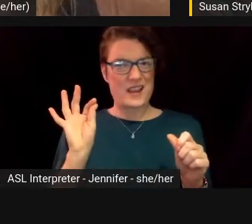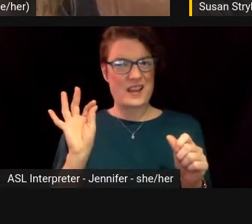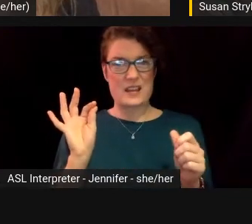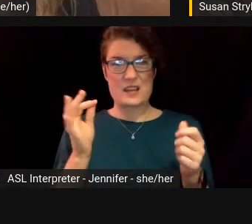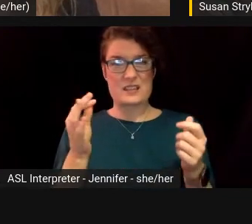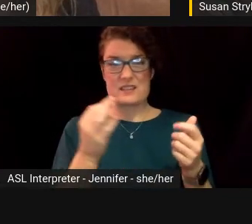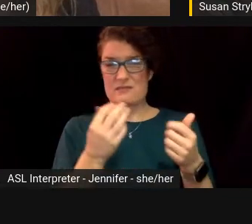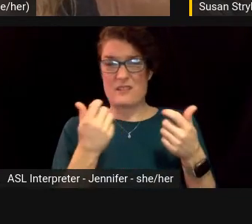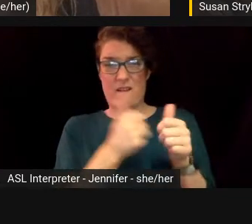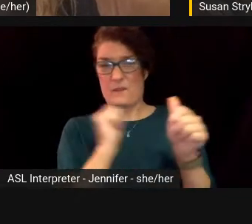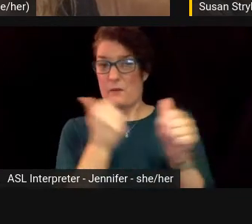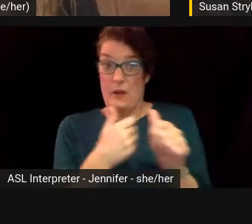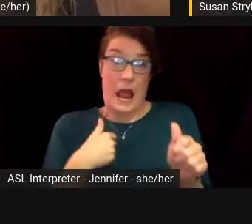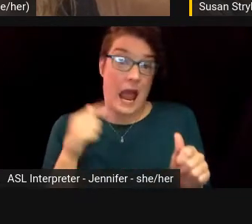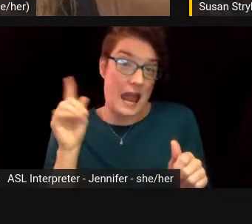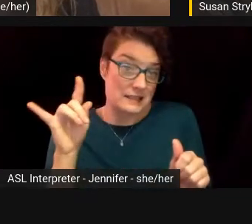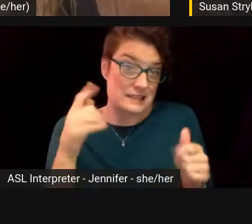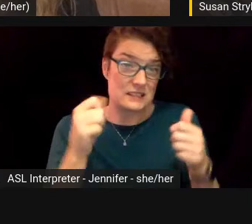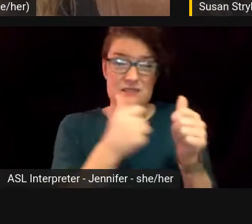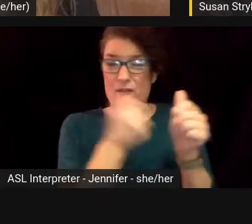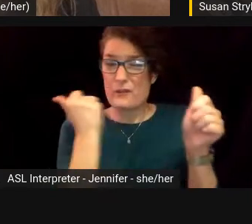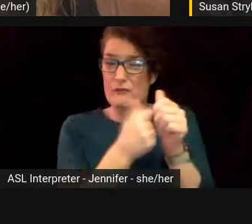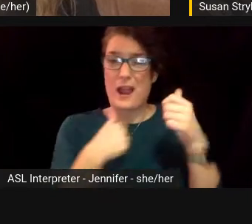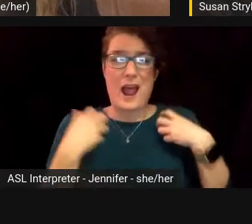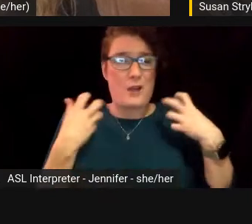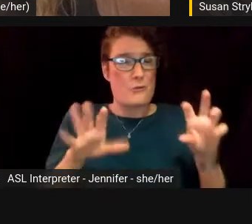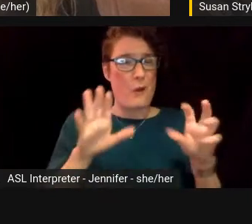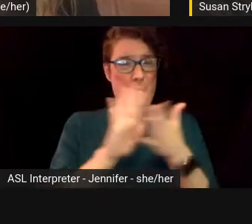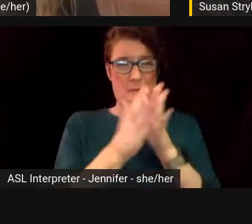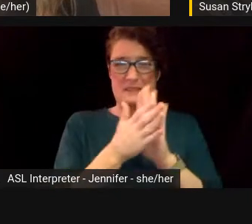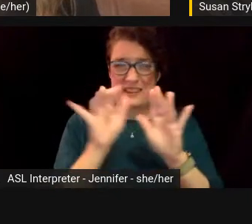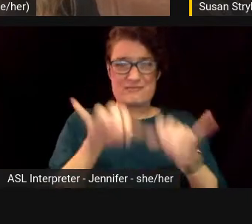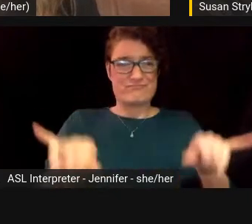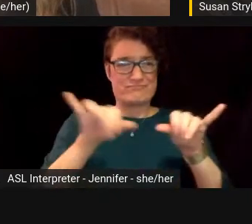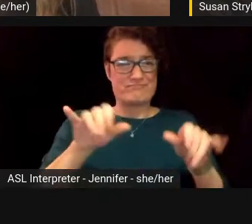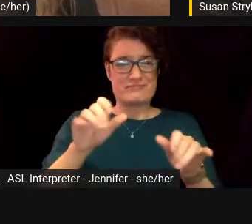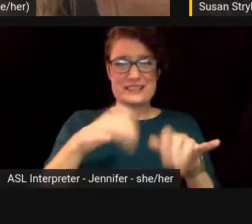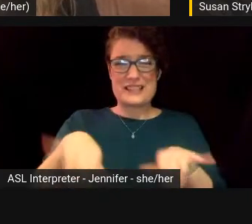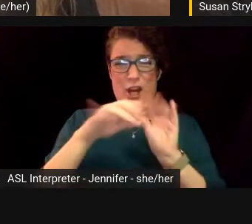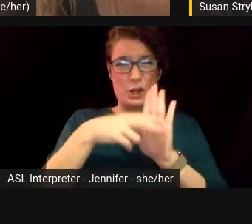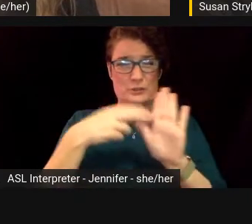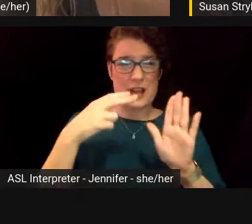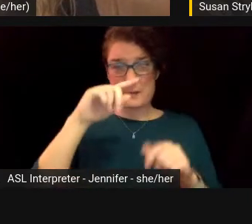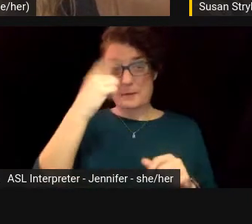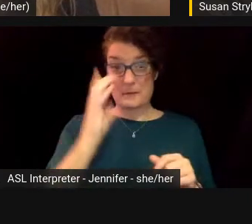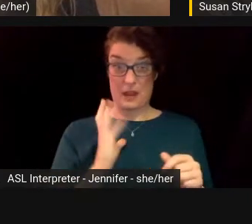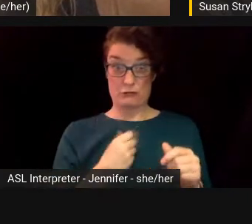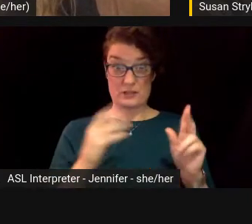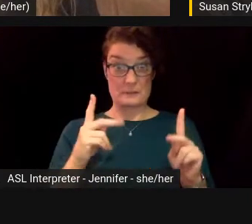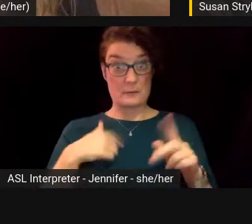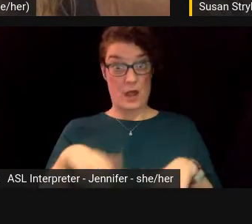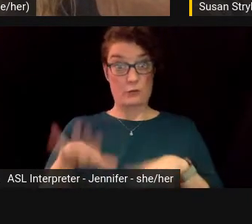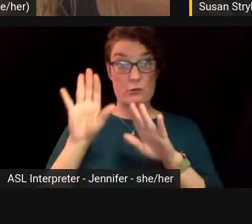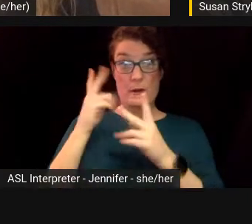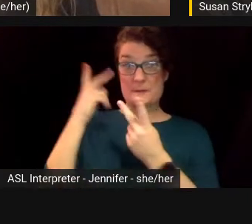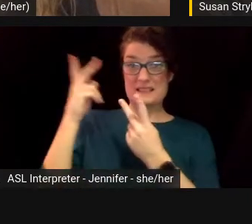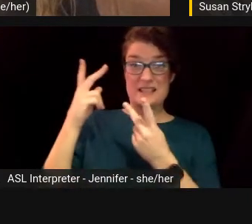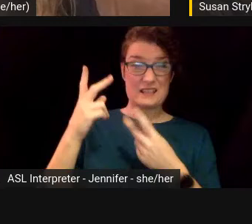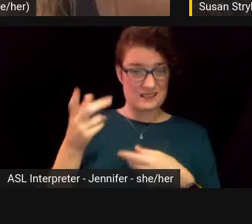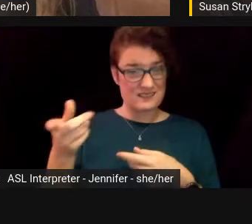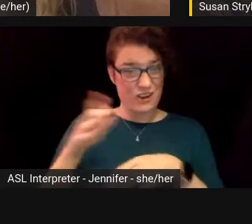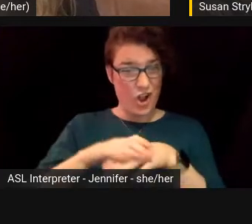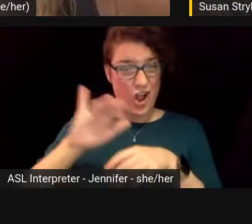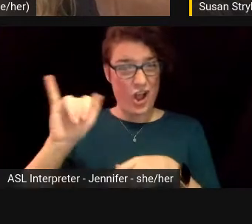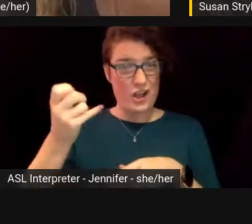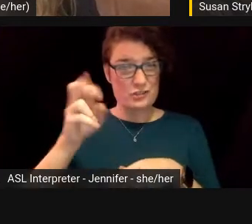avoid it. At least I did, because I didn't want to be that stigma, right? The, the black trans people I grew up seeing were on Jerry Springer.